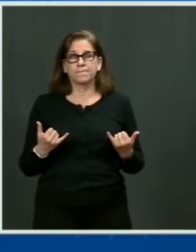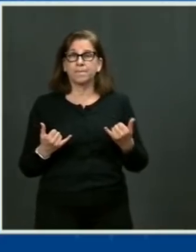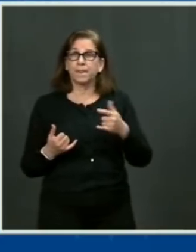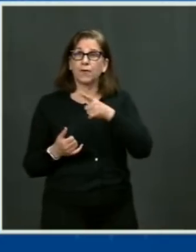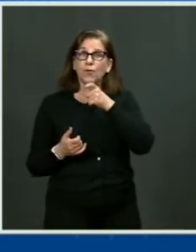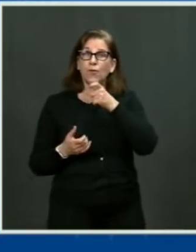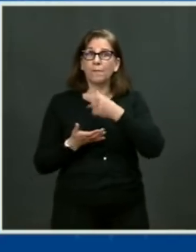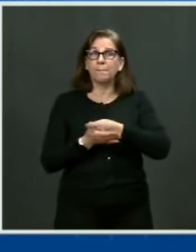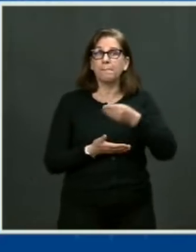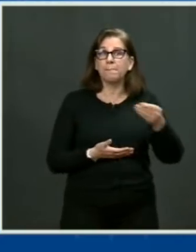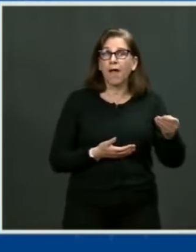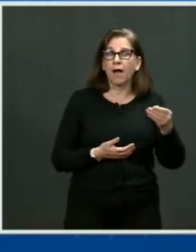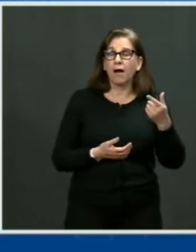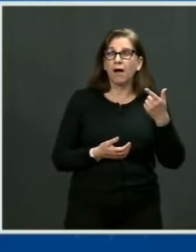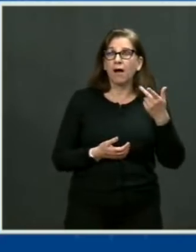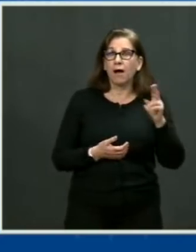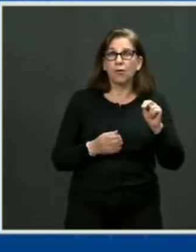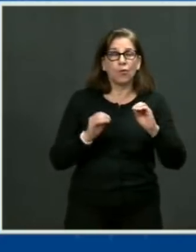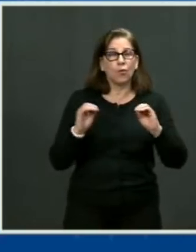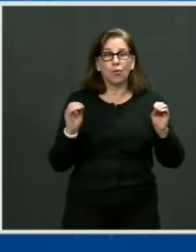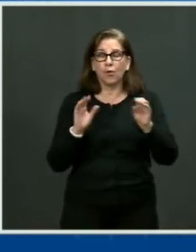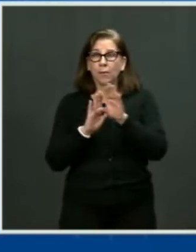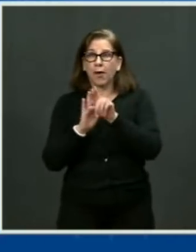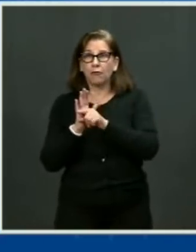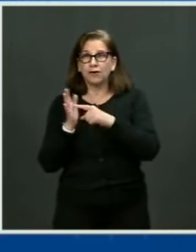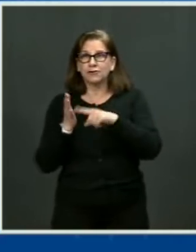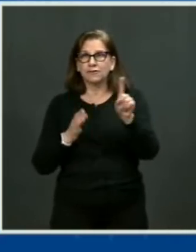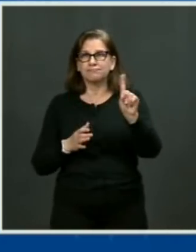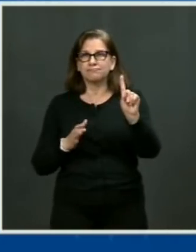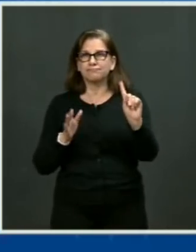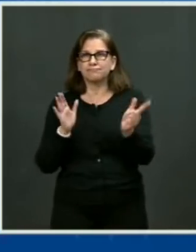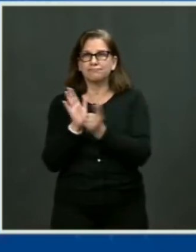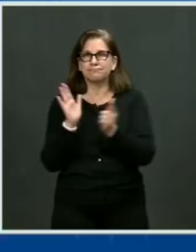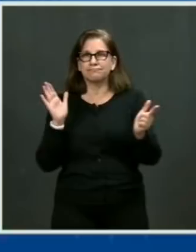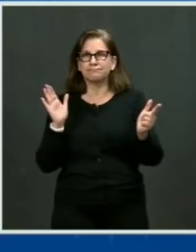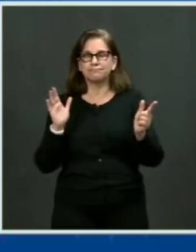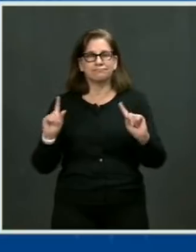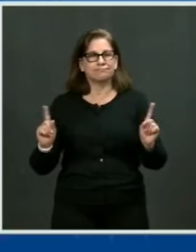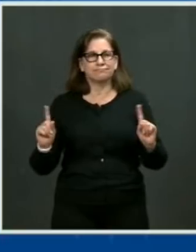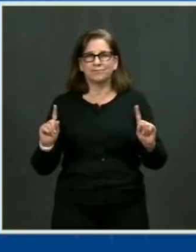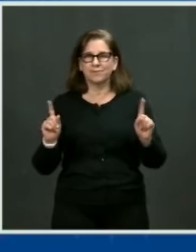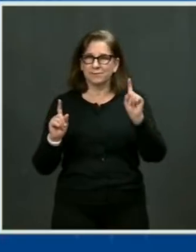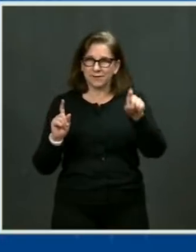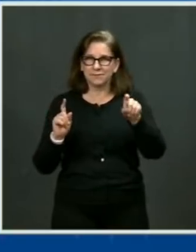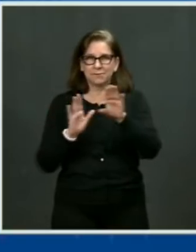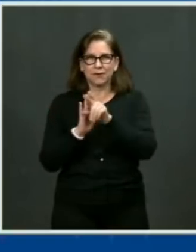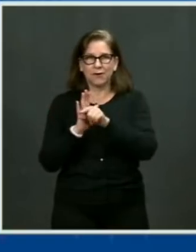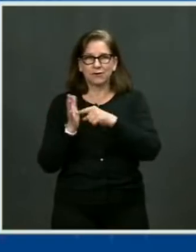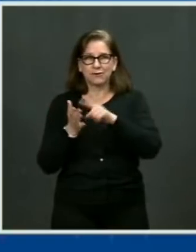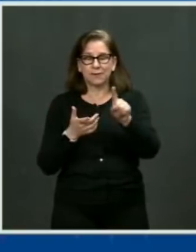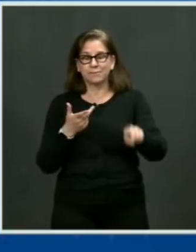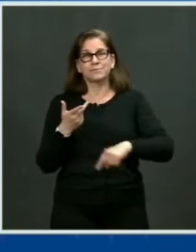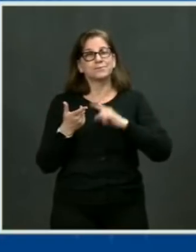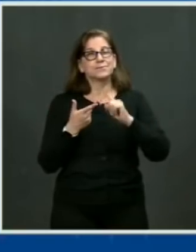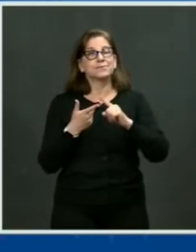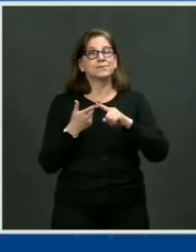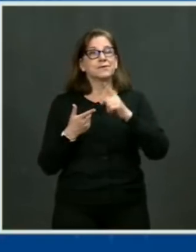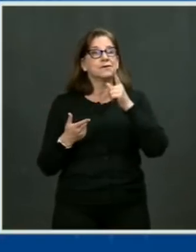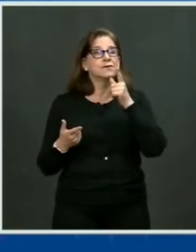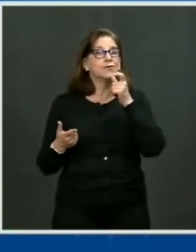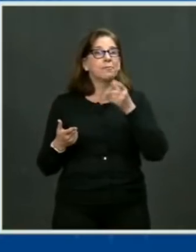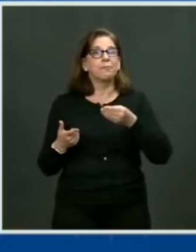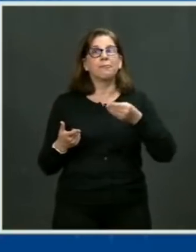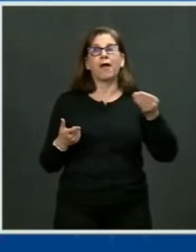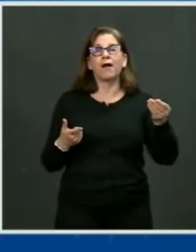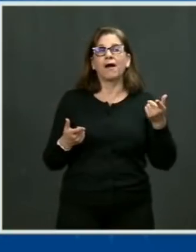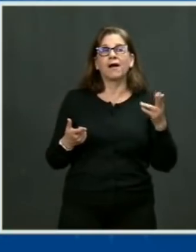checks. The vast majority of the American people, including gun owners, believe there should be background checks before you purchase a